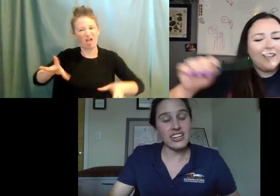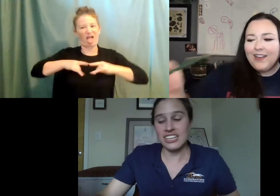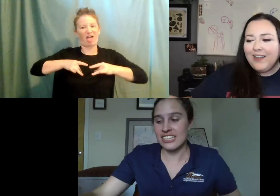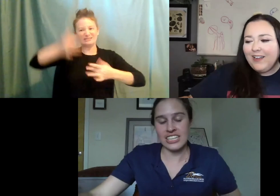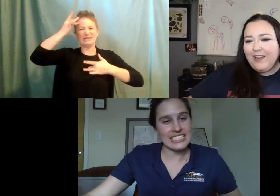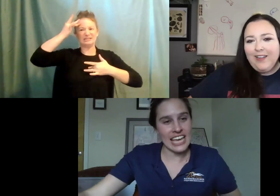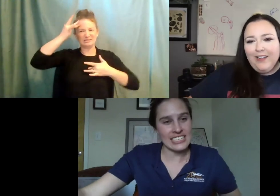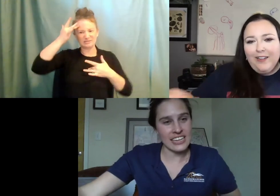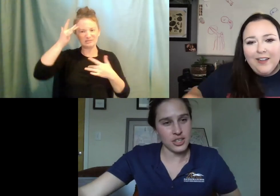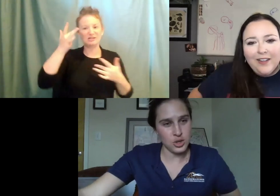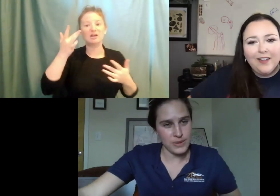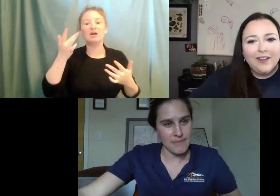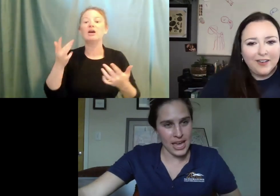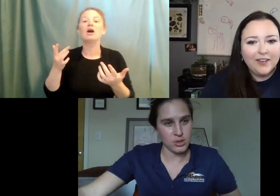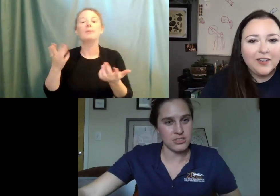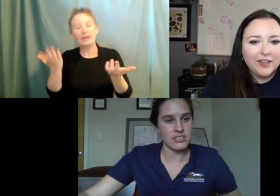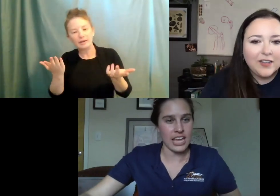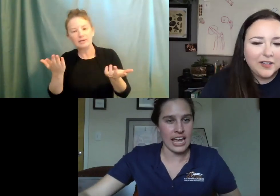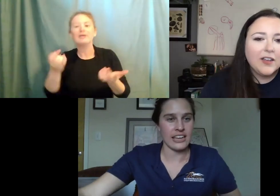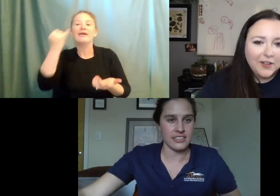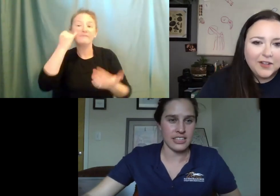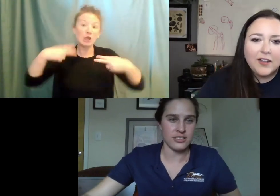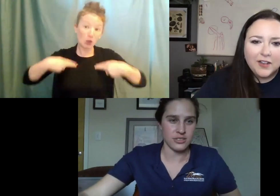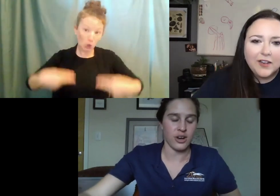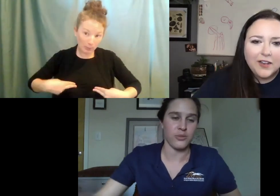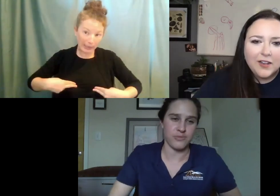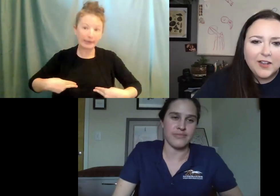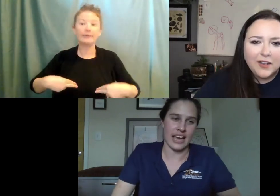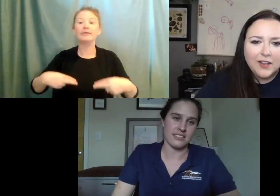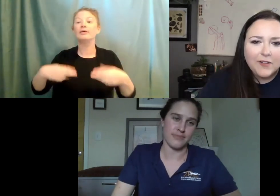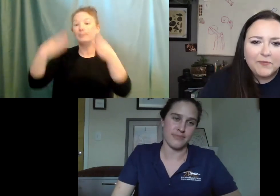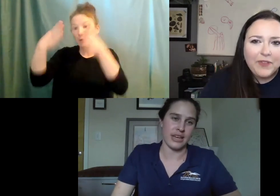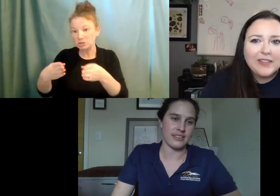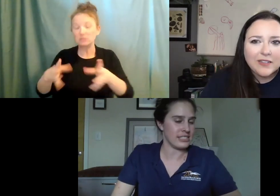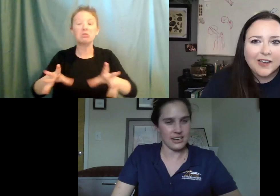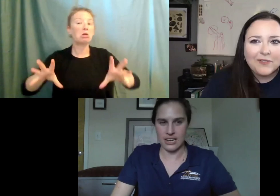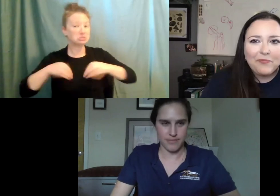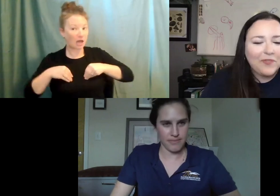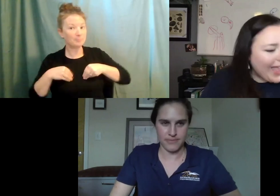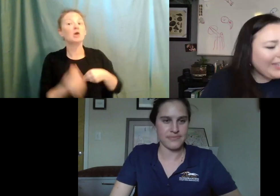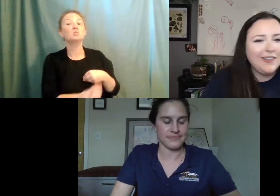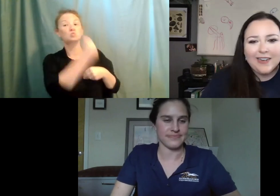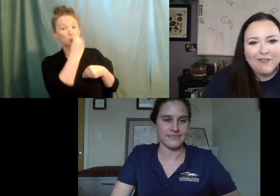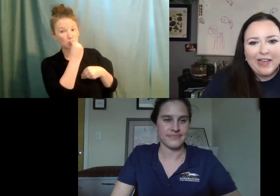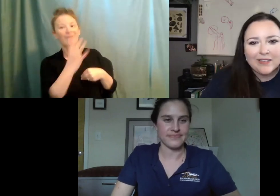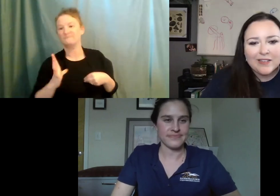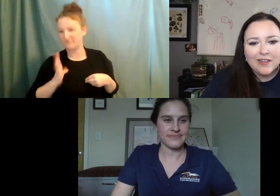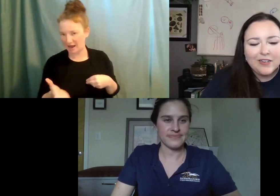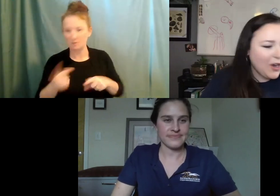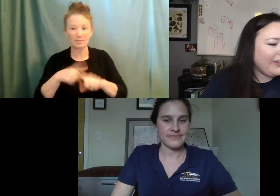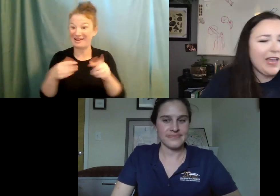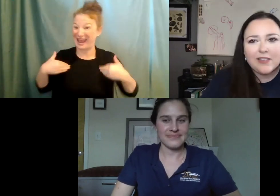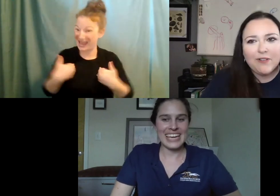Unless they're consenting human mammals and it's, you know, yes. That sounds good. Excellent advice.